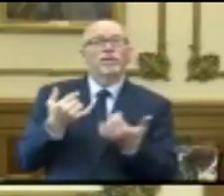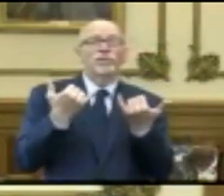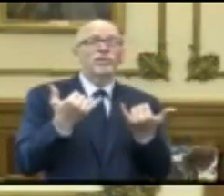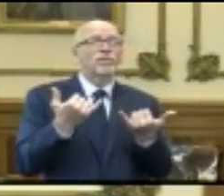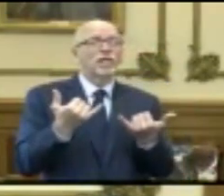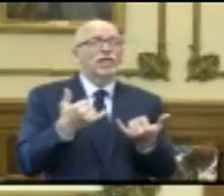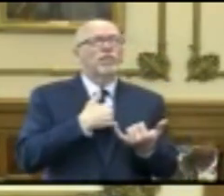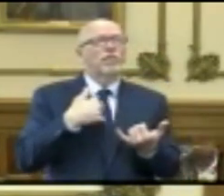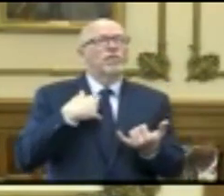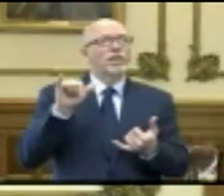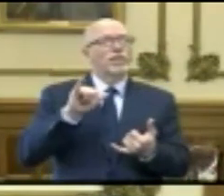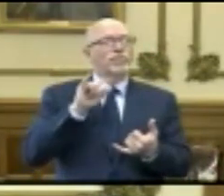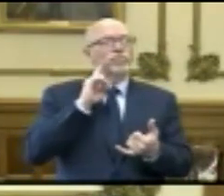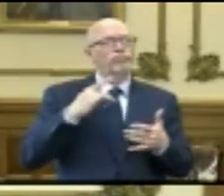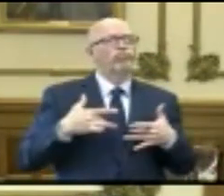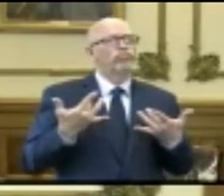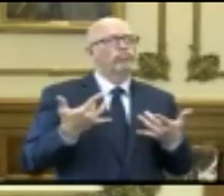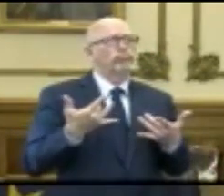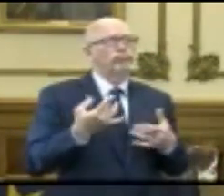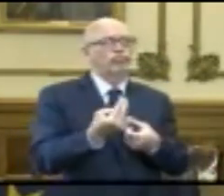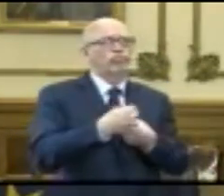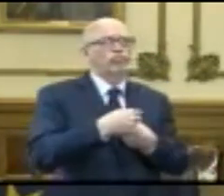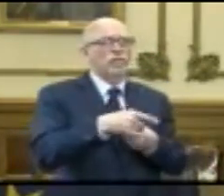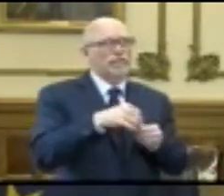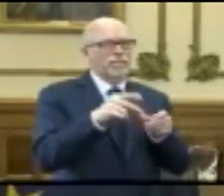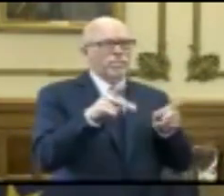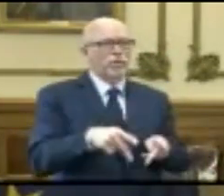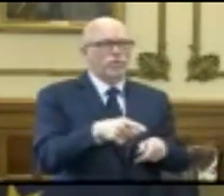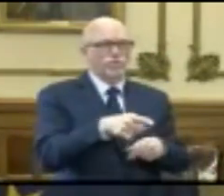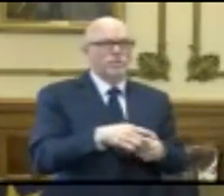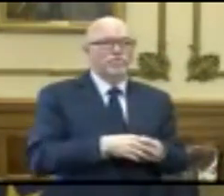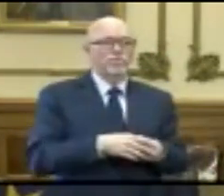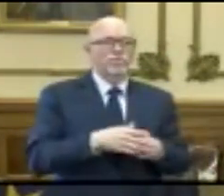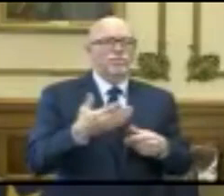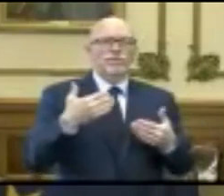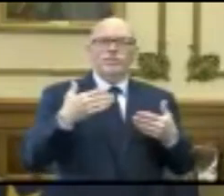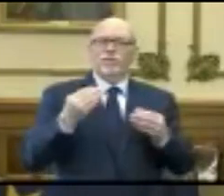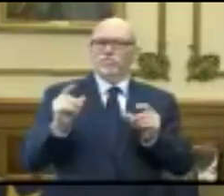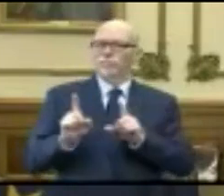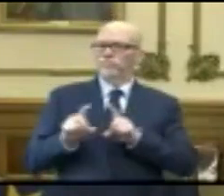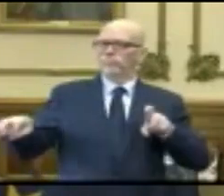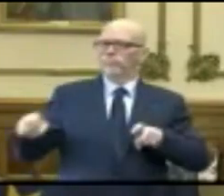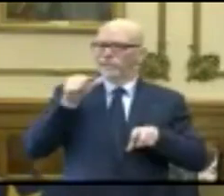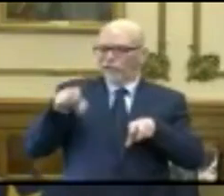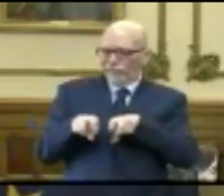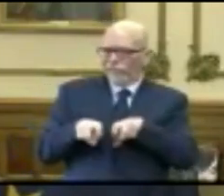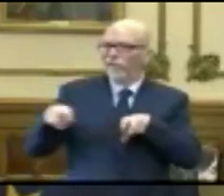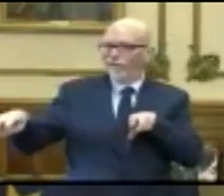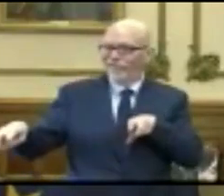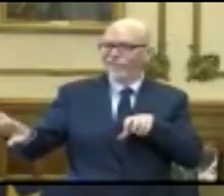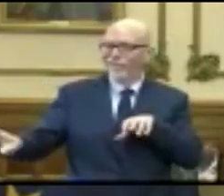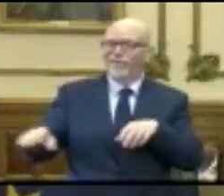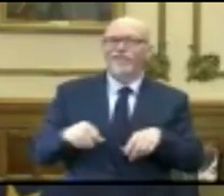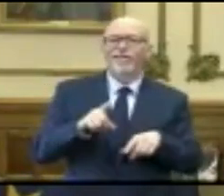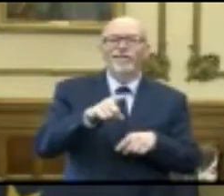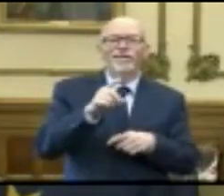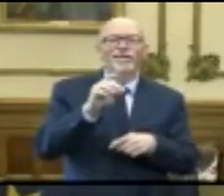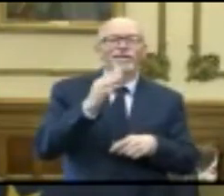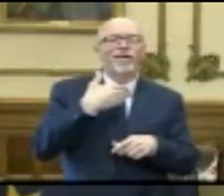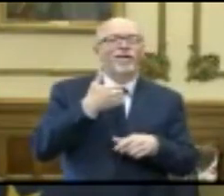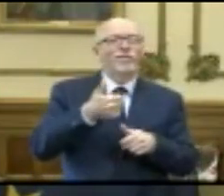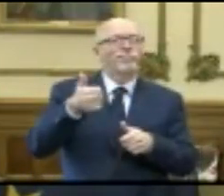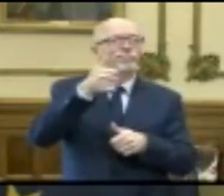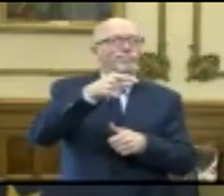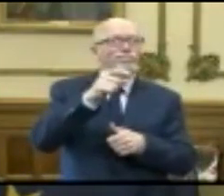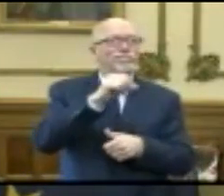pleased to be joined in person, properly, physically distanced, but in person by the dean of our delegation,